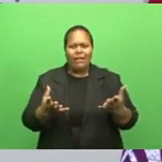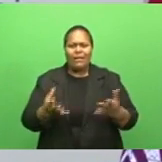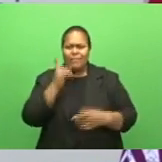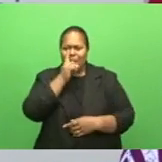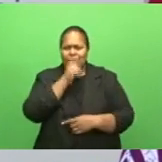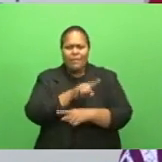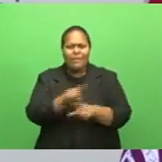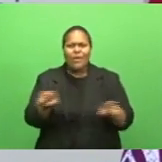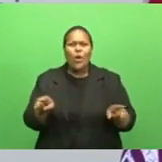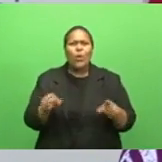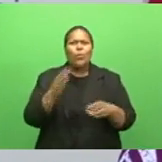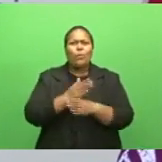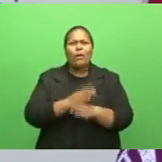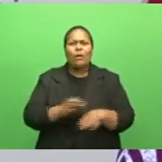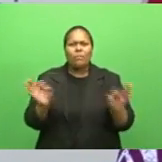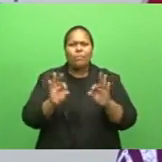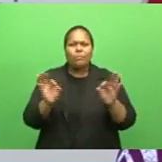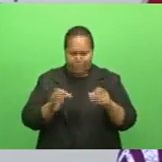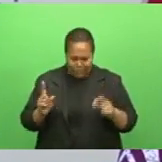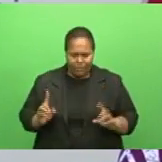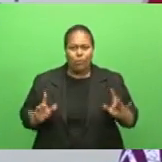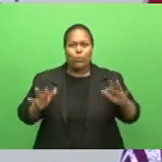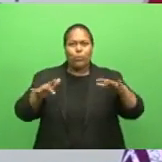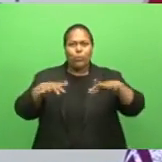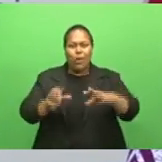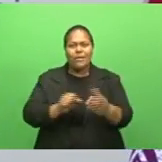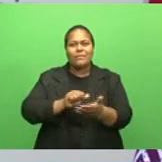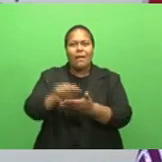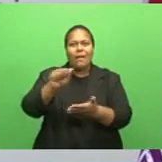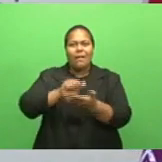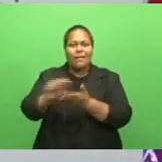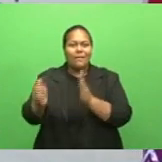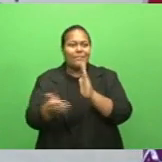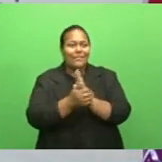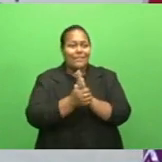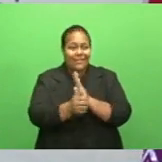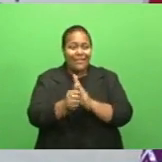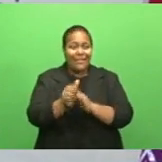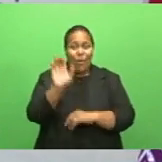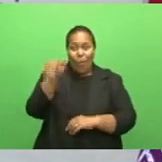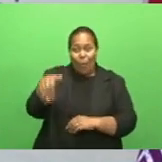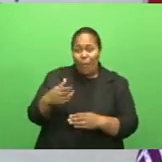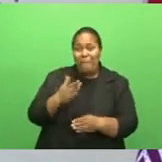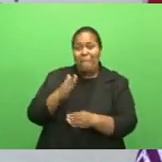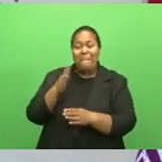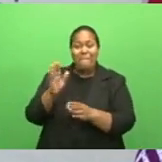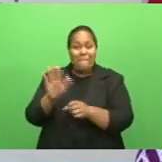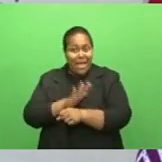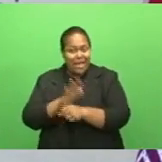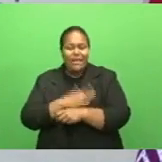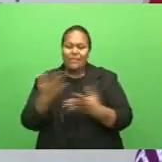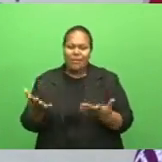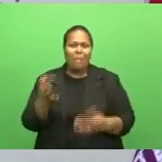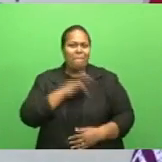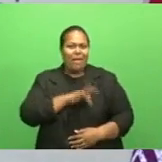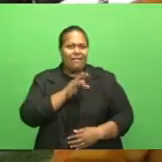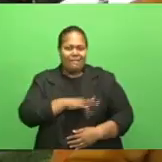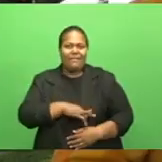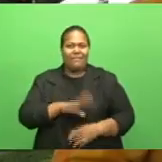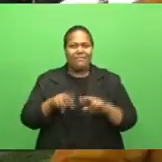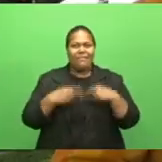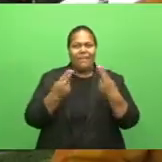and existing entrepreneurs to showcase and sell their products to benefit their families or community.